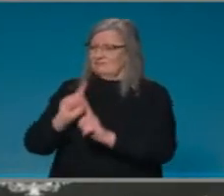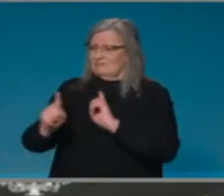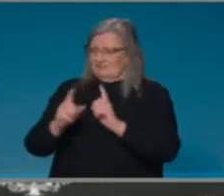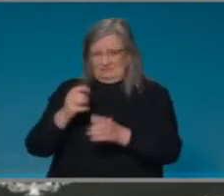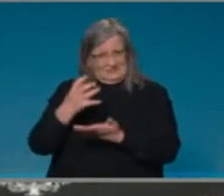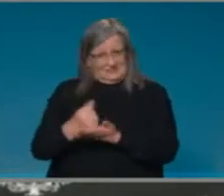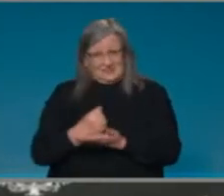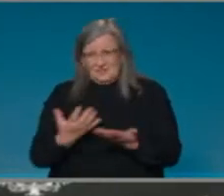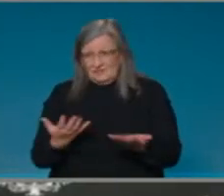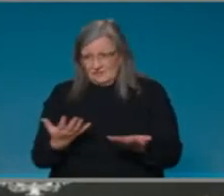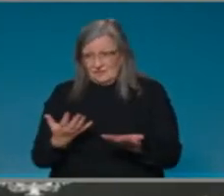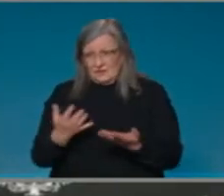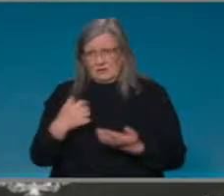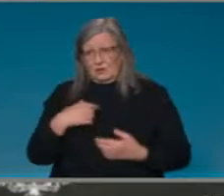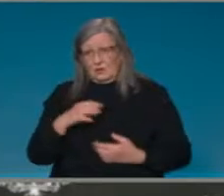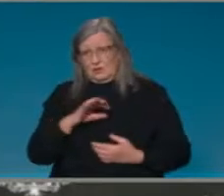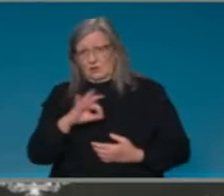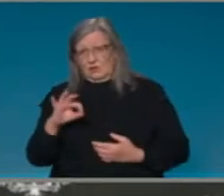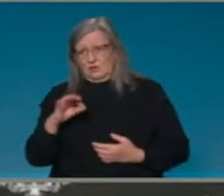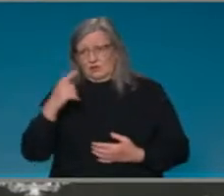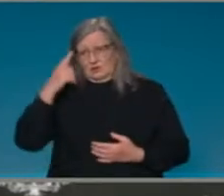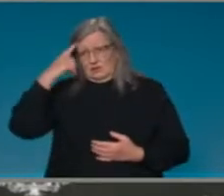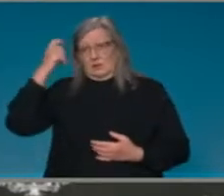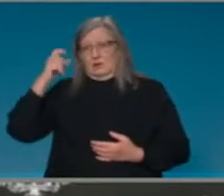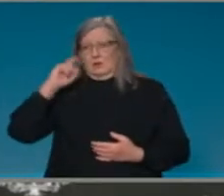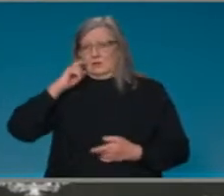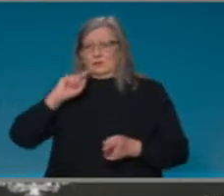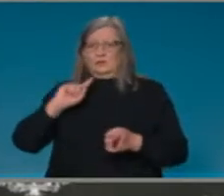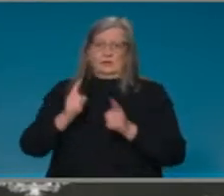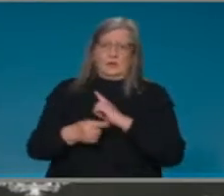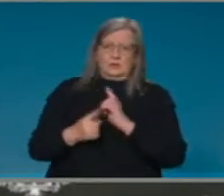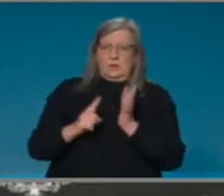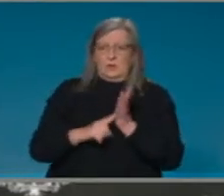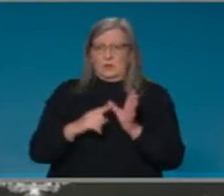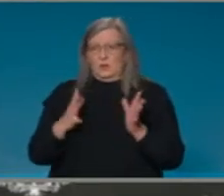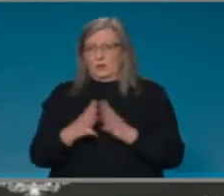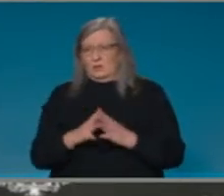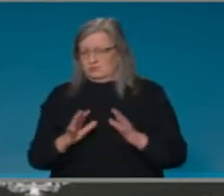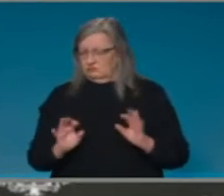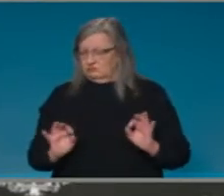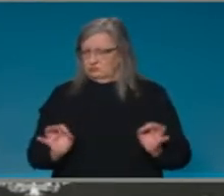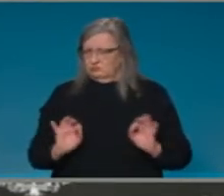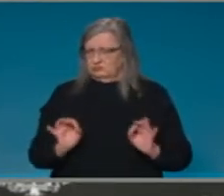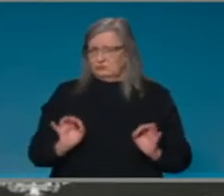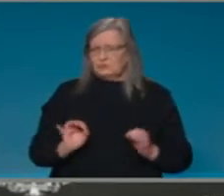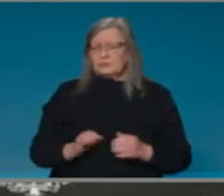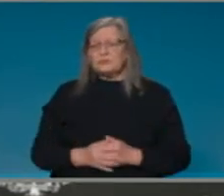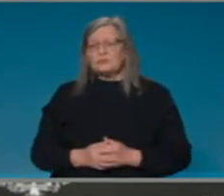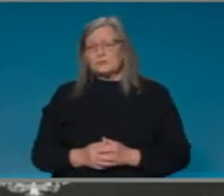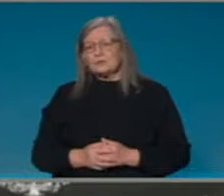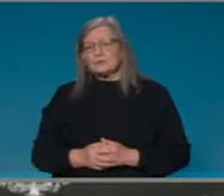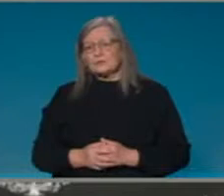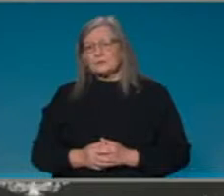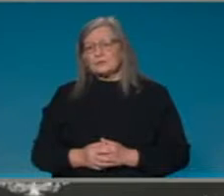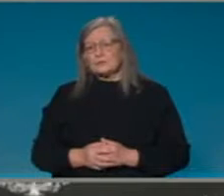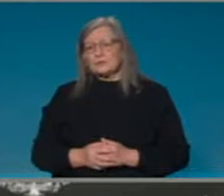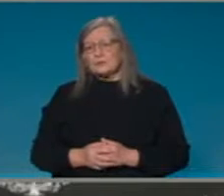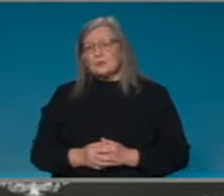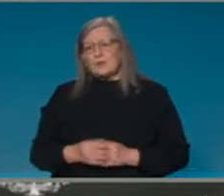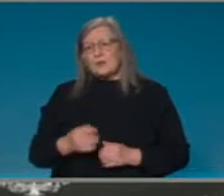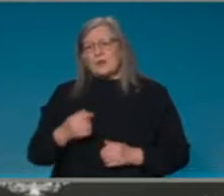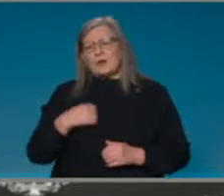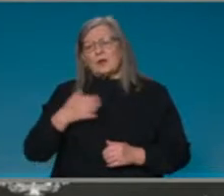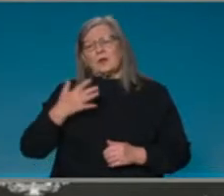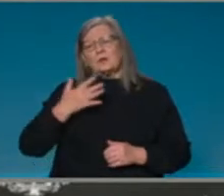change that on behalf of the government. So with that, what I want to do is